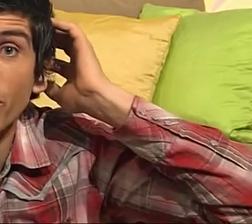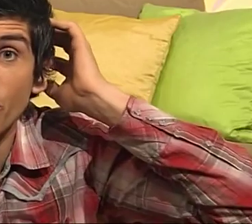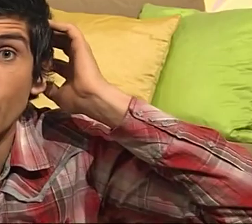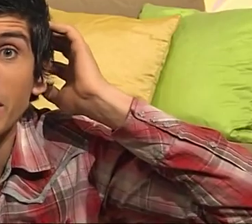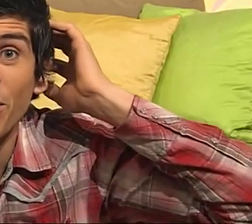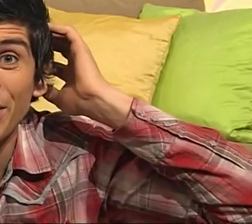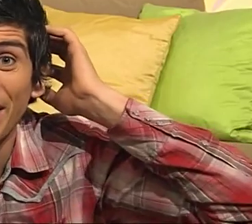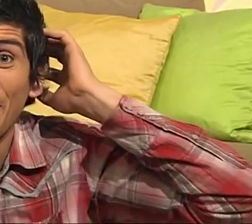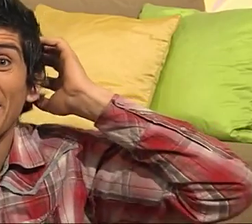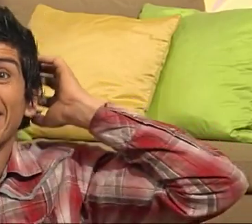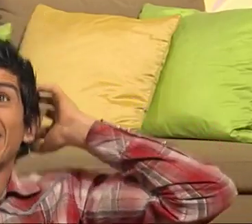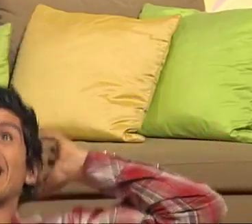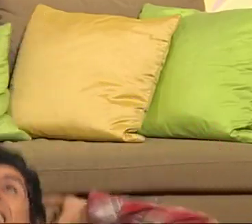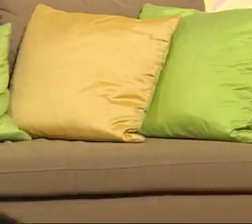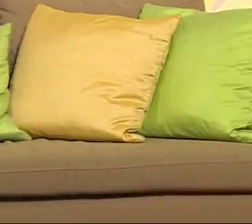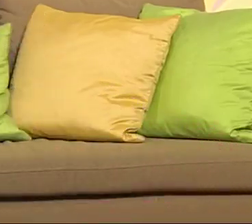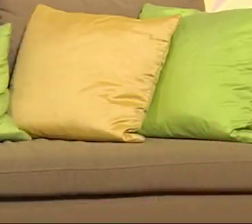Two hundred and-three to go